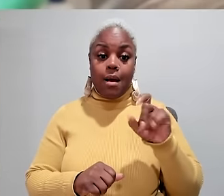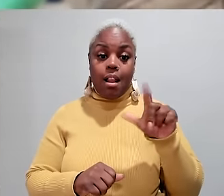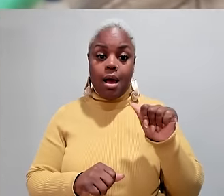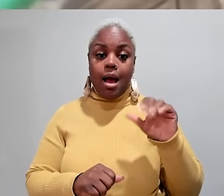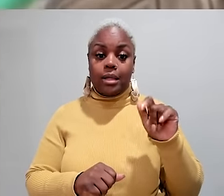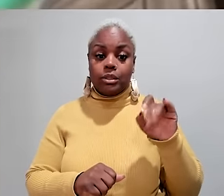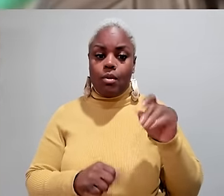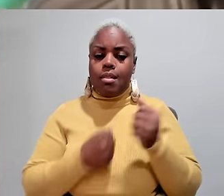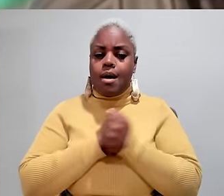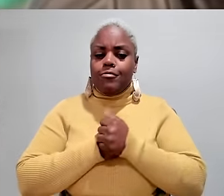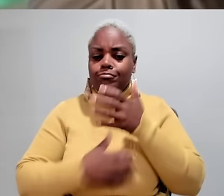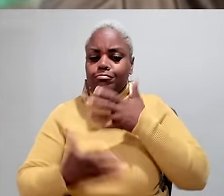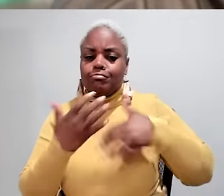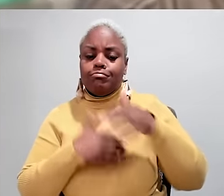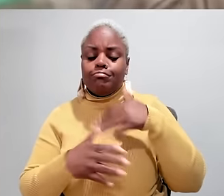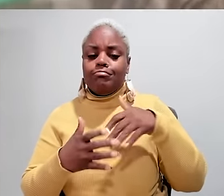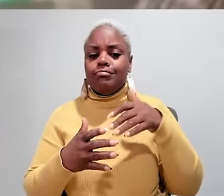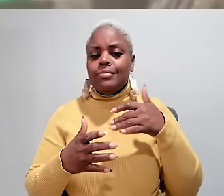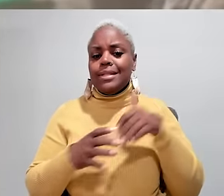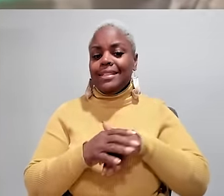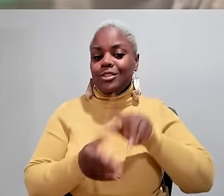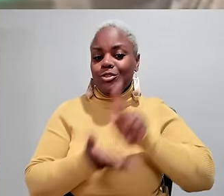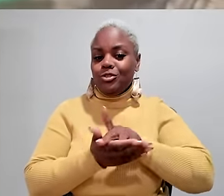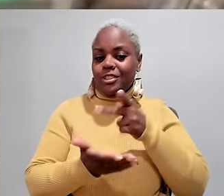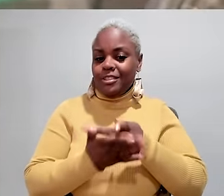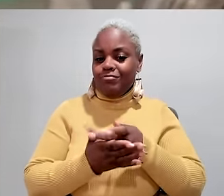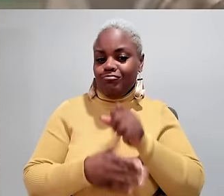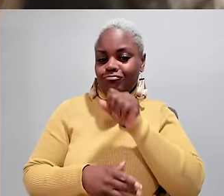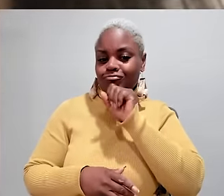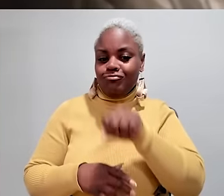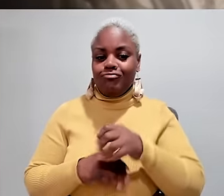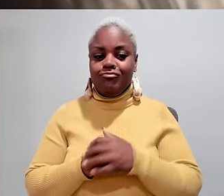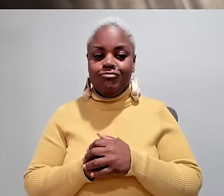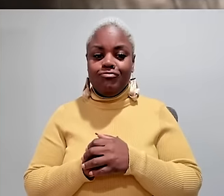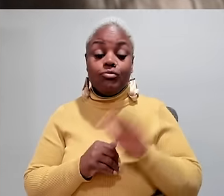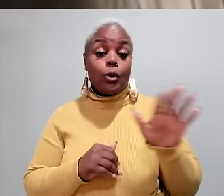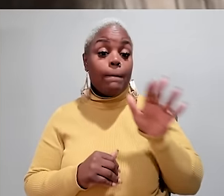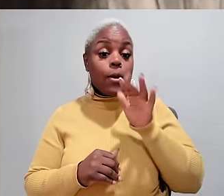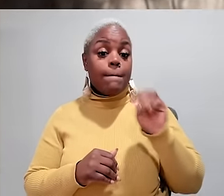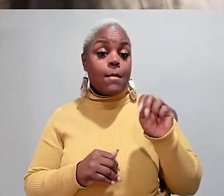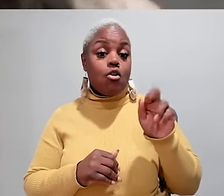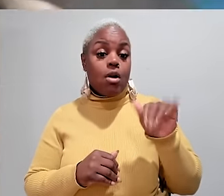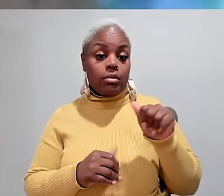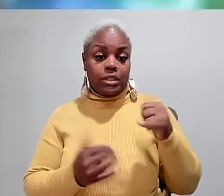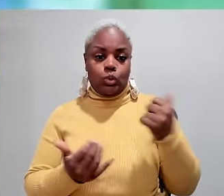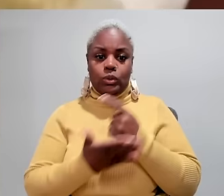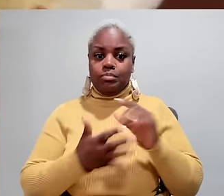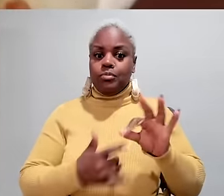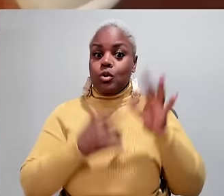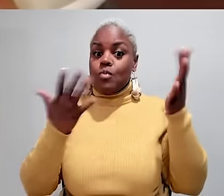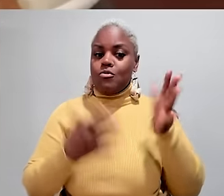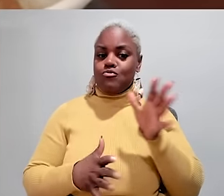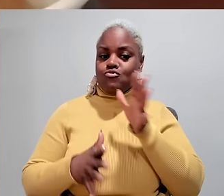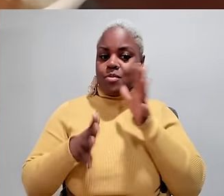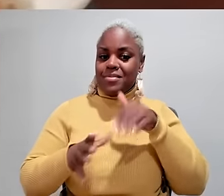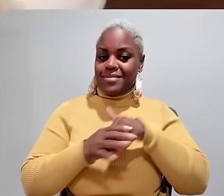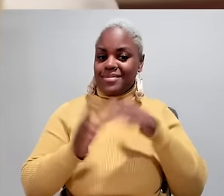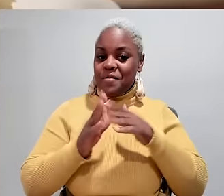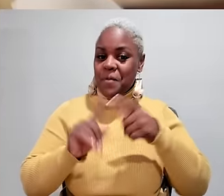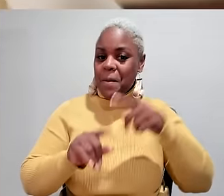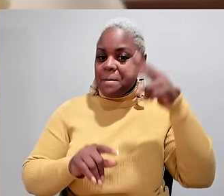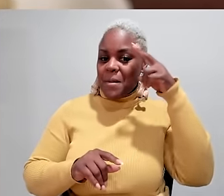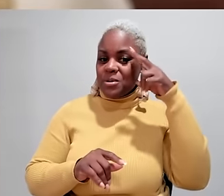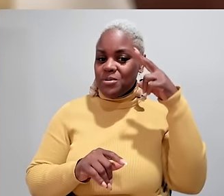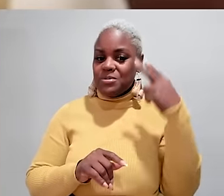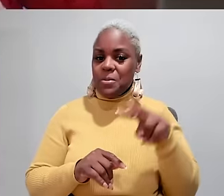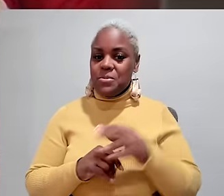14-year-old Milena Castillo loves hanging out in the kitchen with her mother, Maria. This week is special